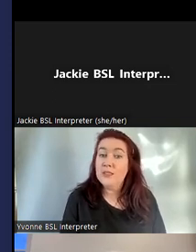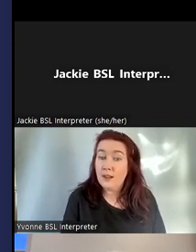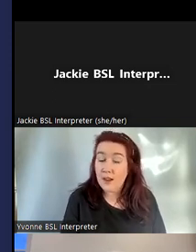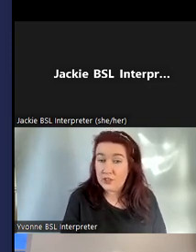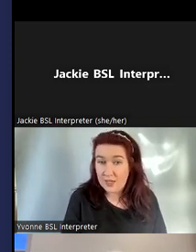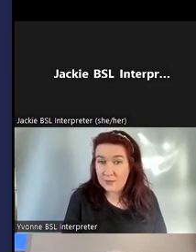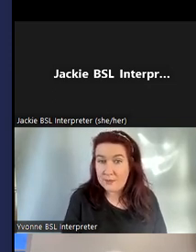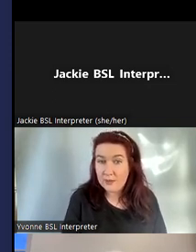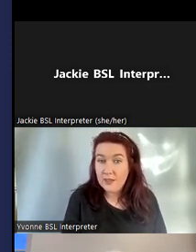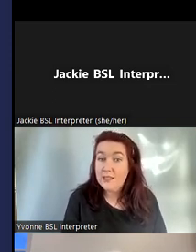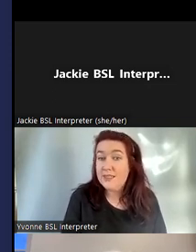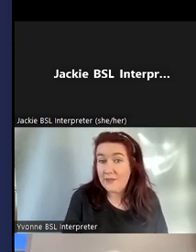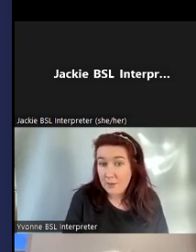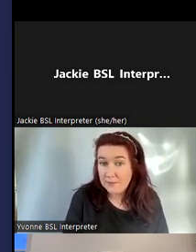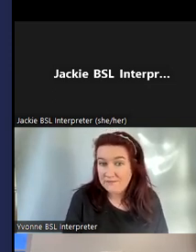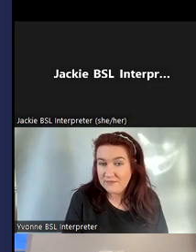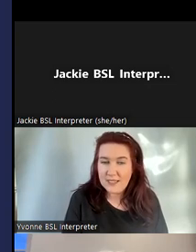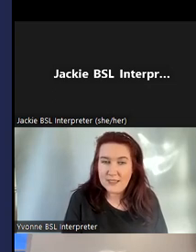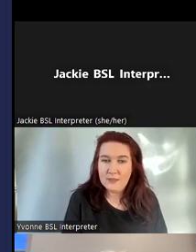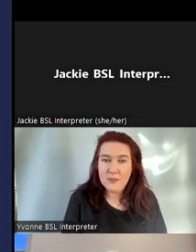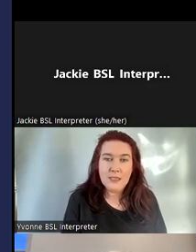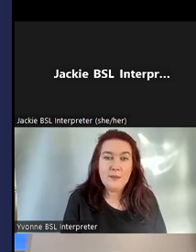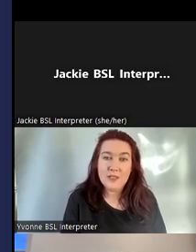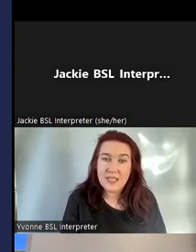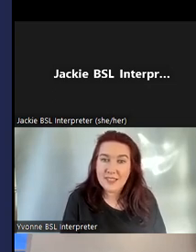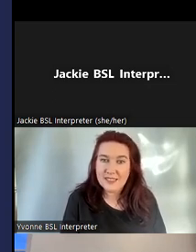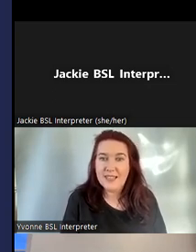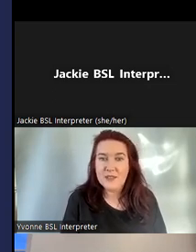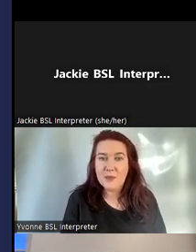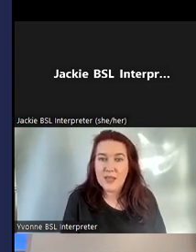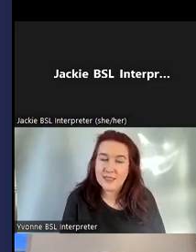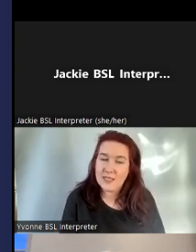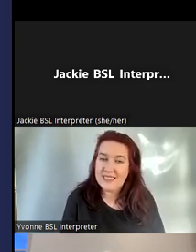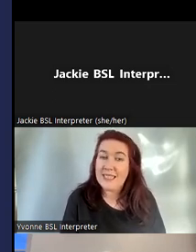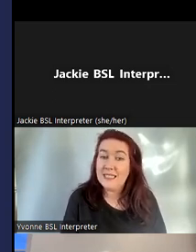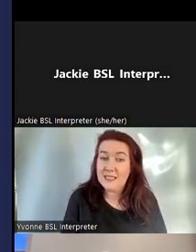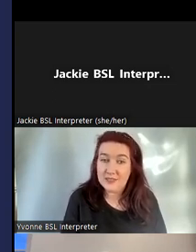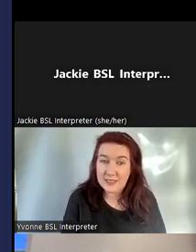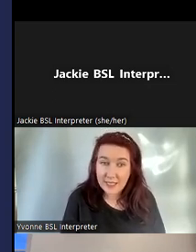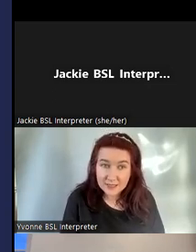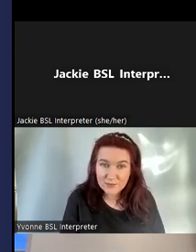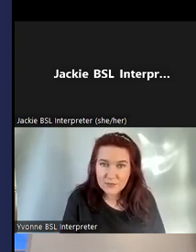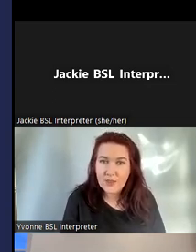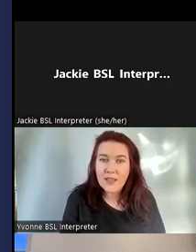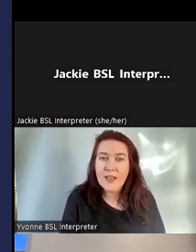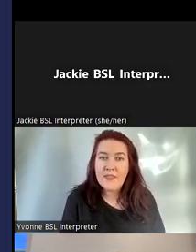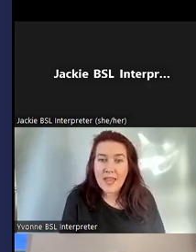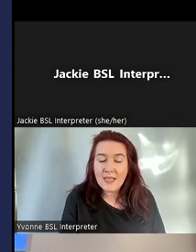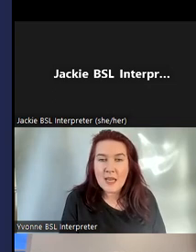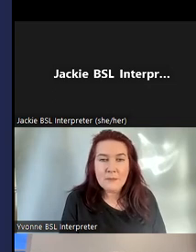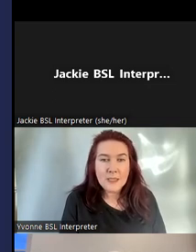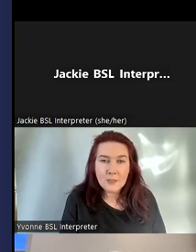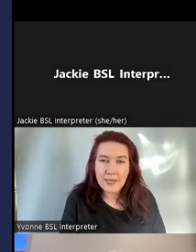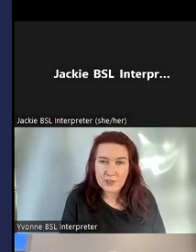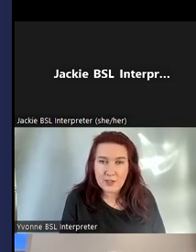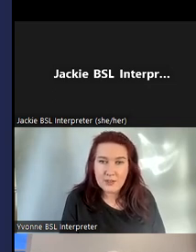wanted to encourage Deaf people to save up and to keep their savings and so that started in 1876. Then